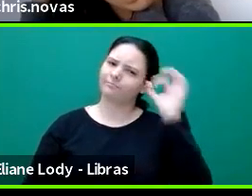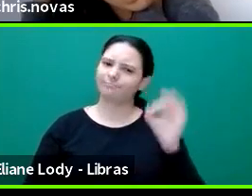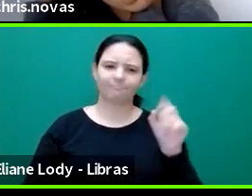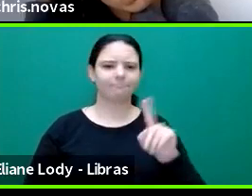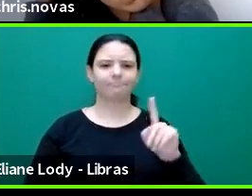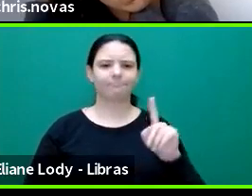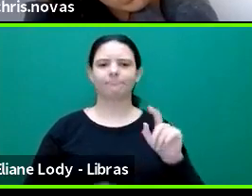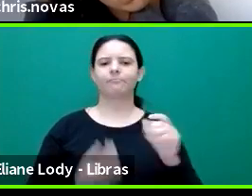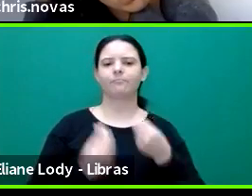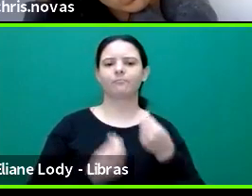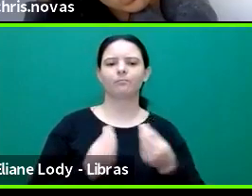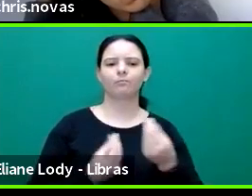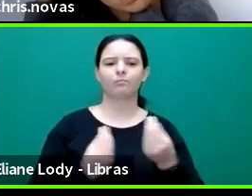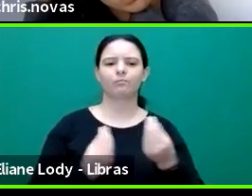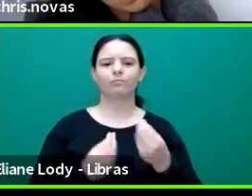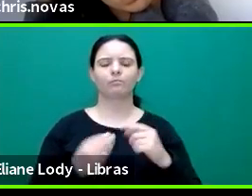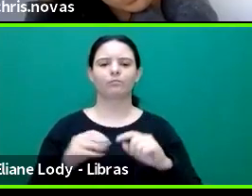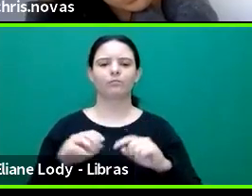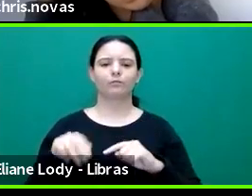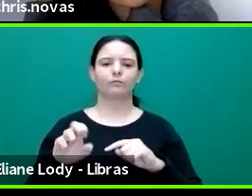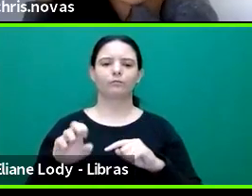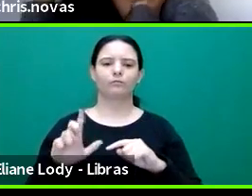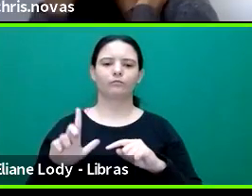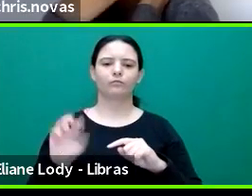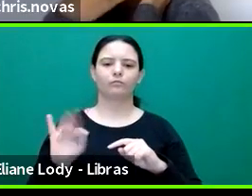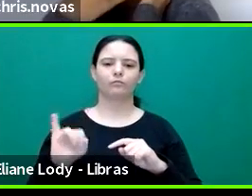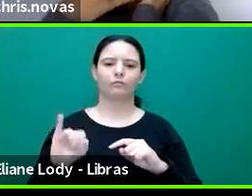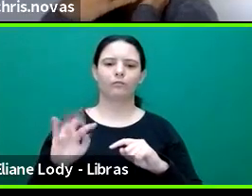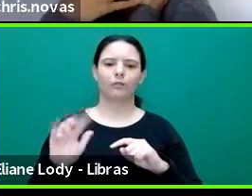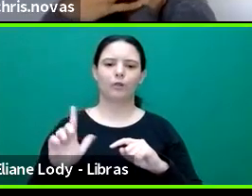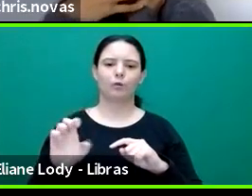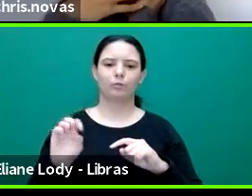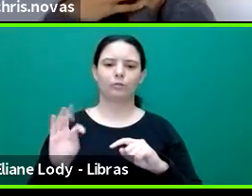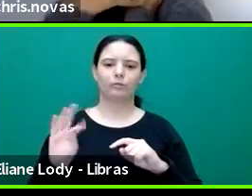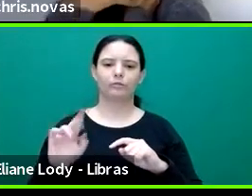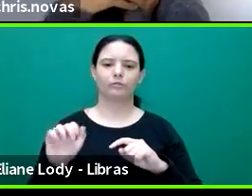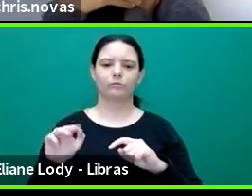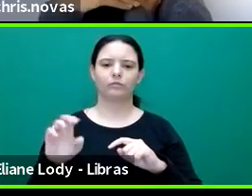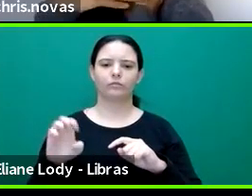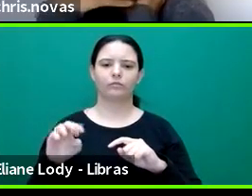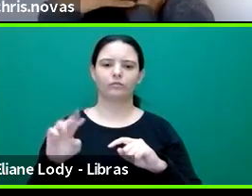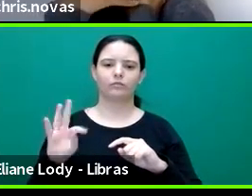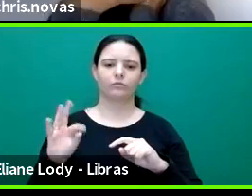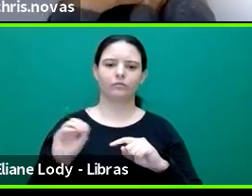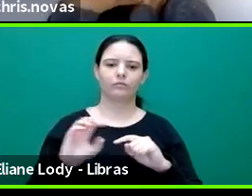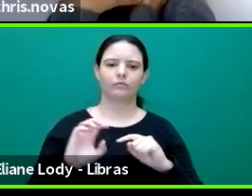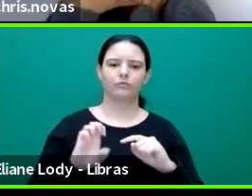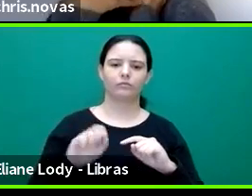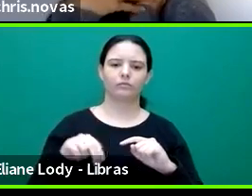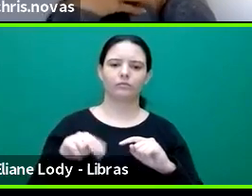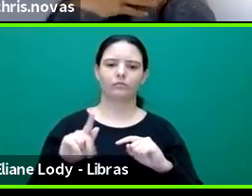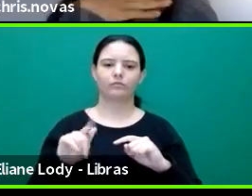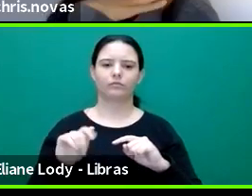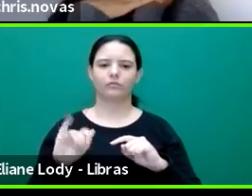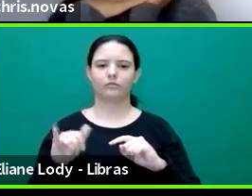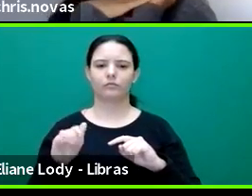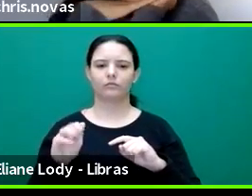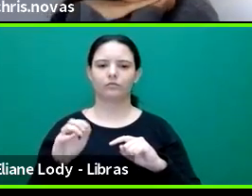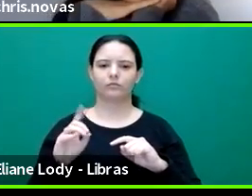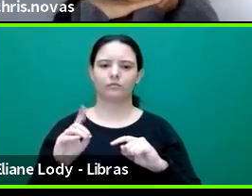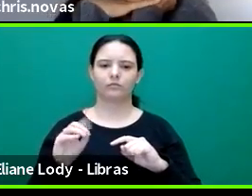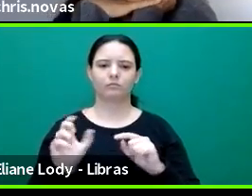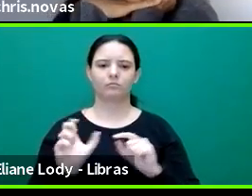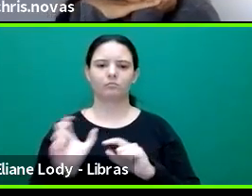Um, it's multiliteracies is a term I'm familiar with, um, but, um, and engaged, but I'm not